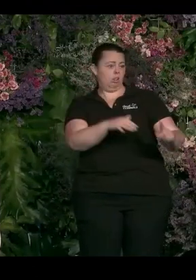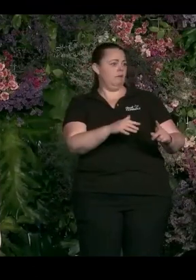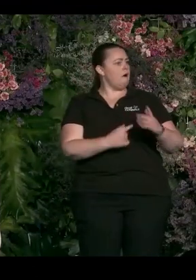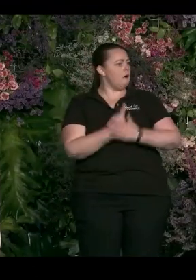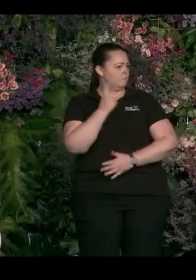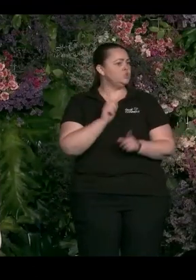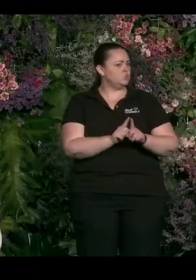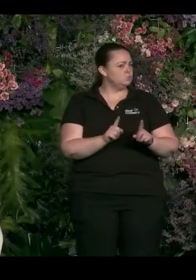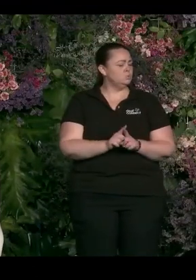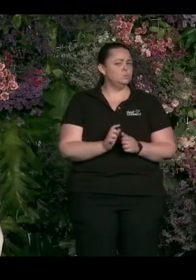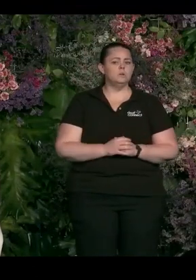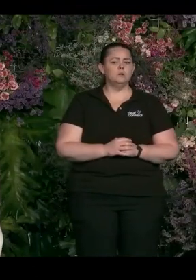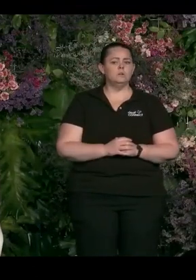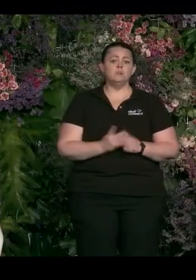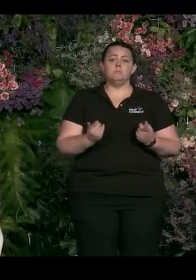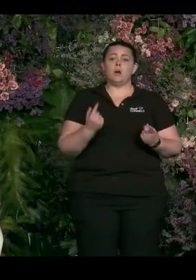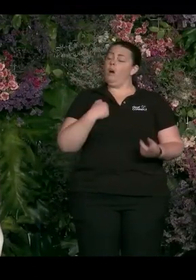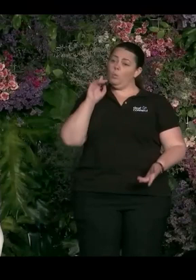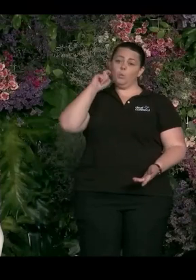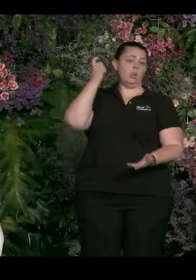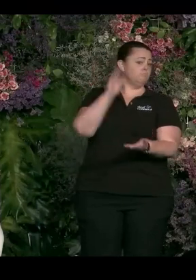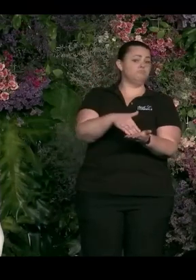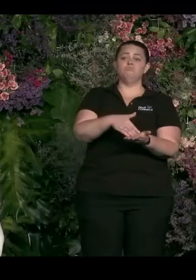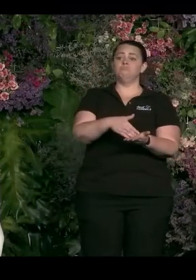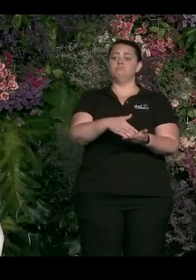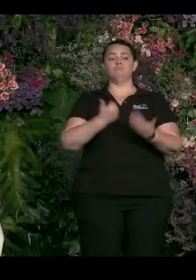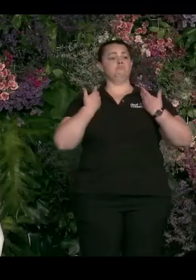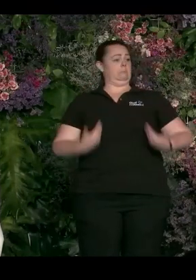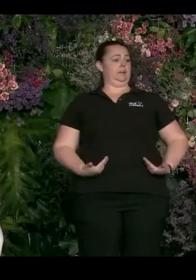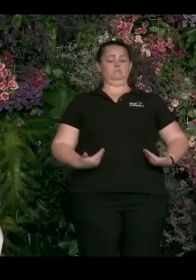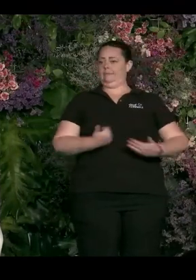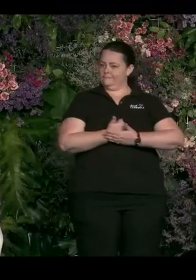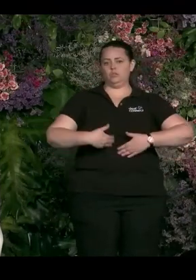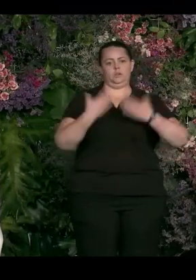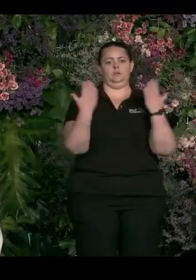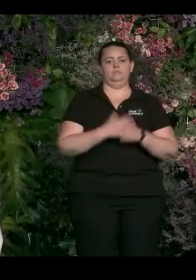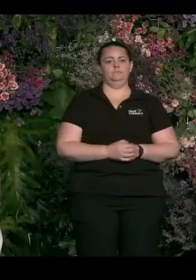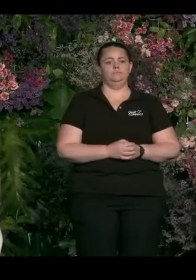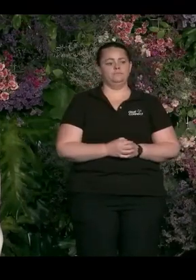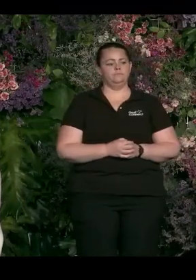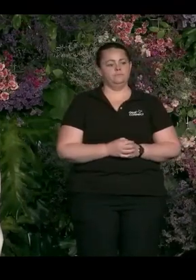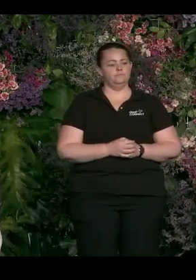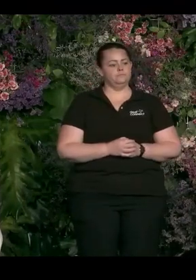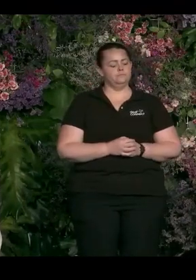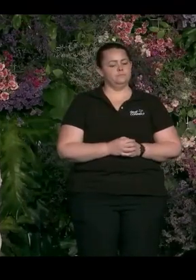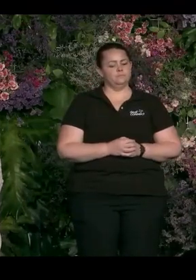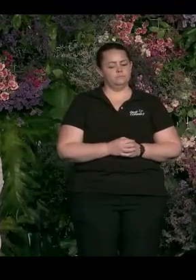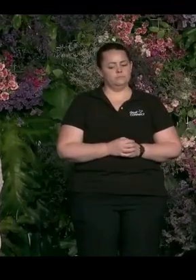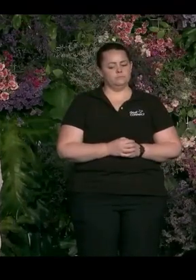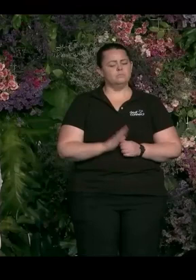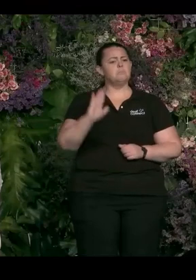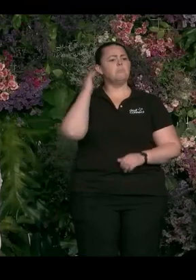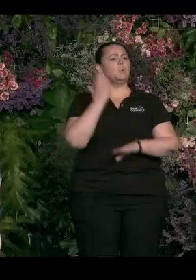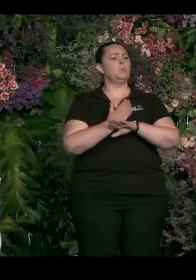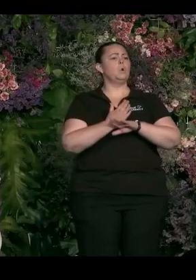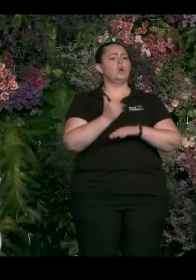to show up. And one of the things for me that was one of the turning points for me or one of those really special moments when I was finishing up at the Head of Aboriginal